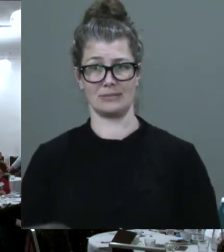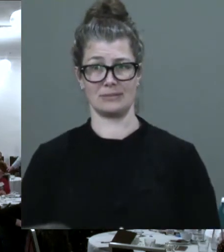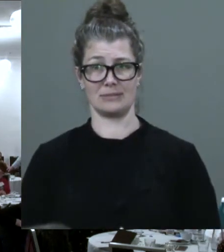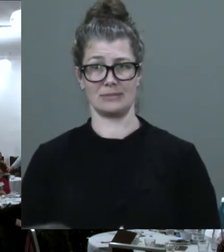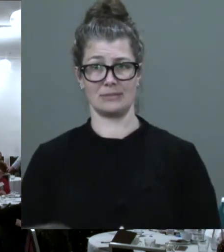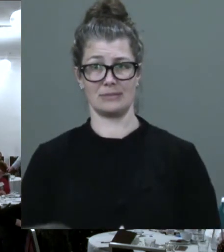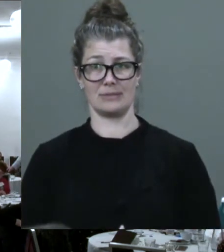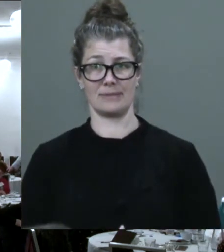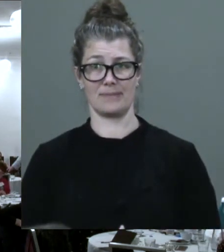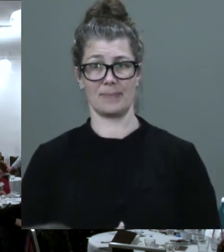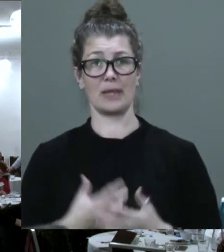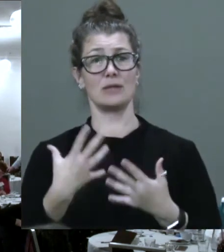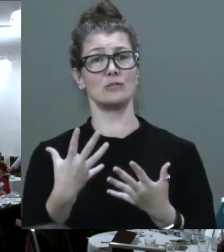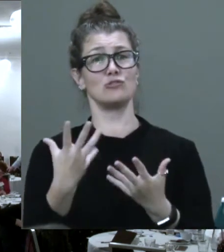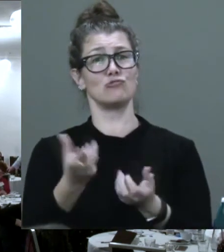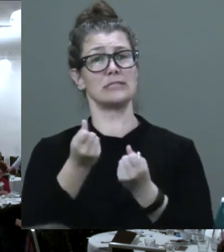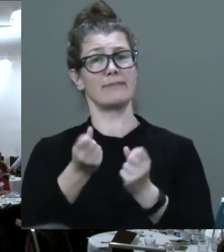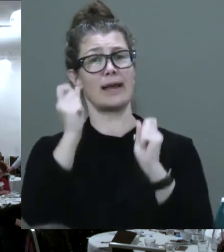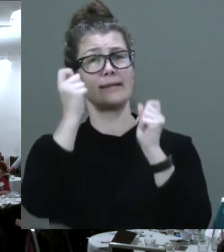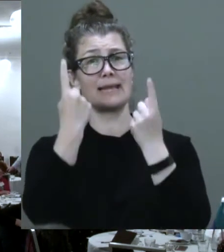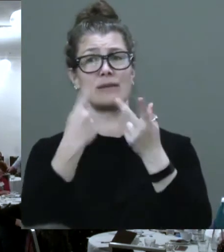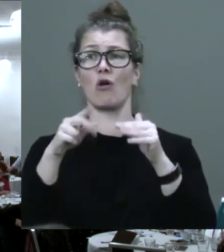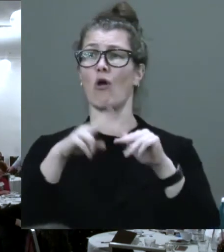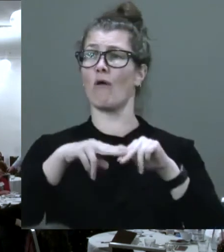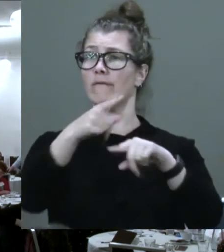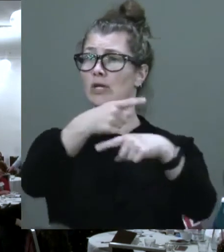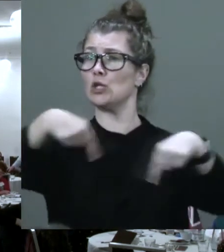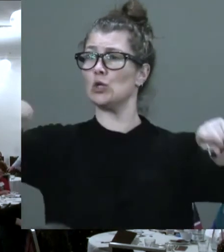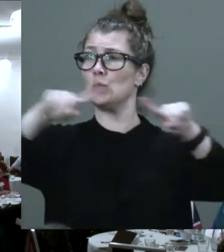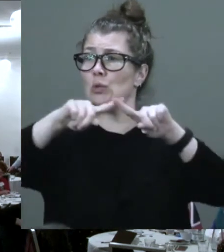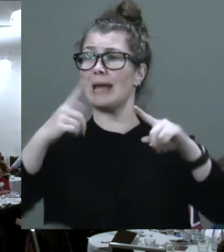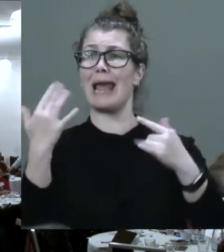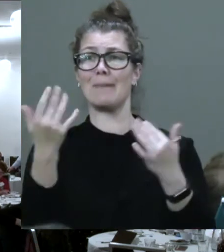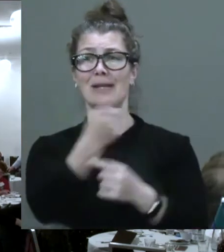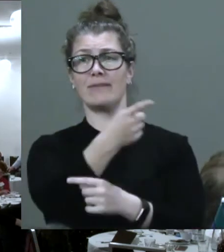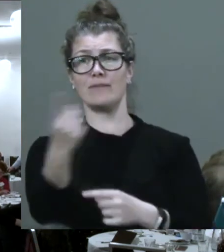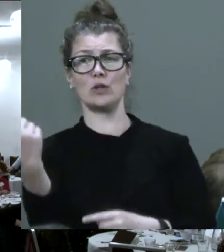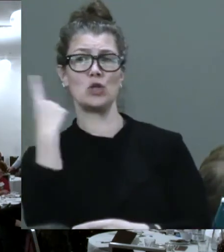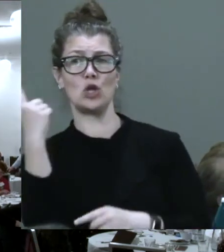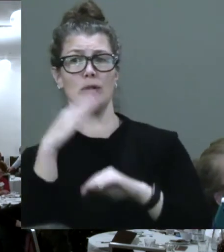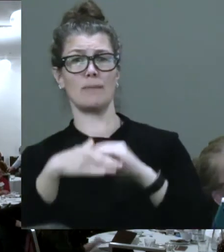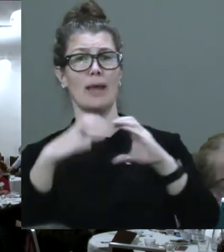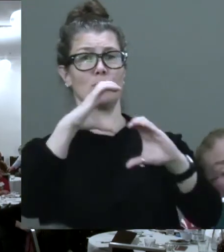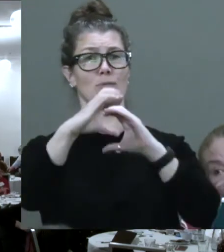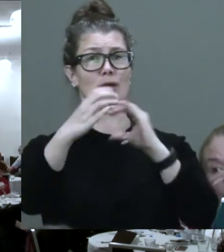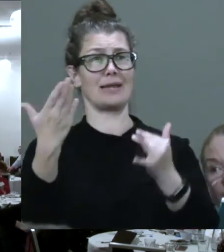To just to get an understanding of the room, how many of you have heard of communication access?